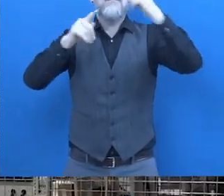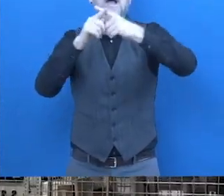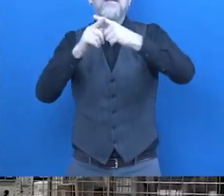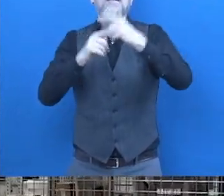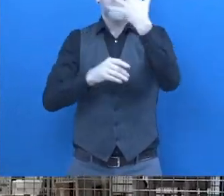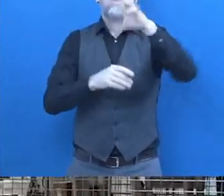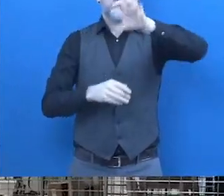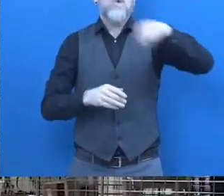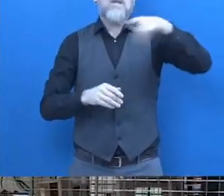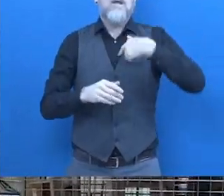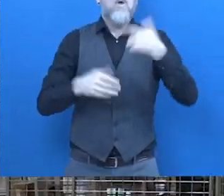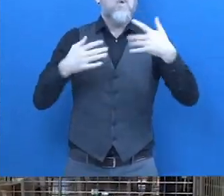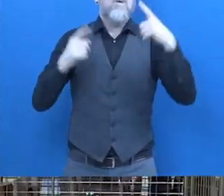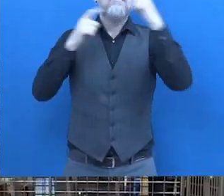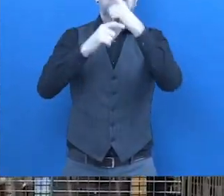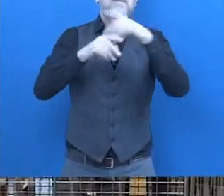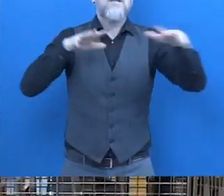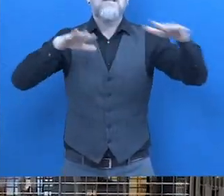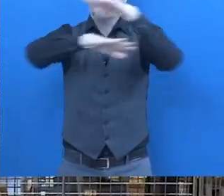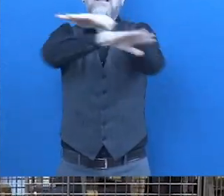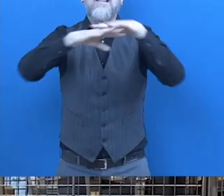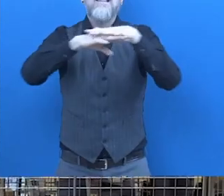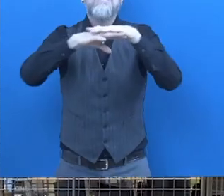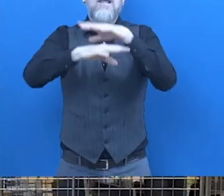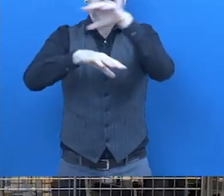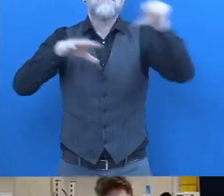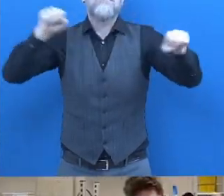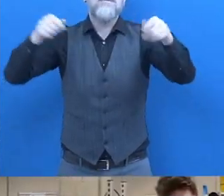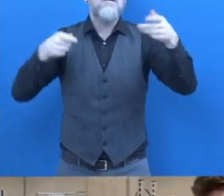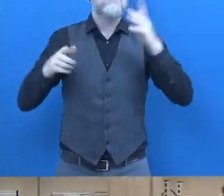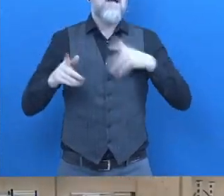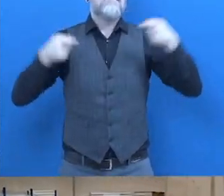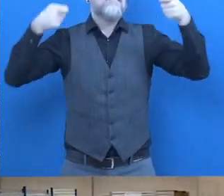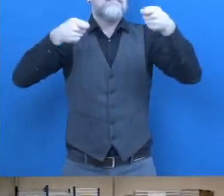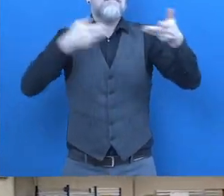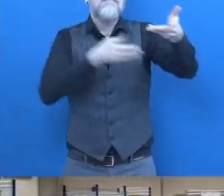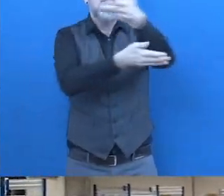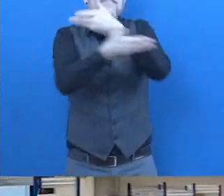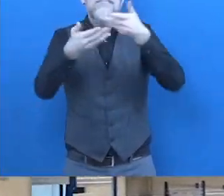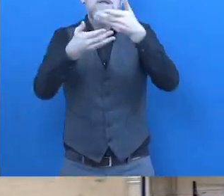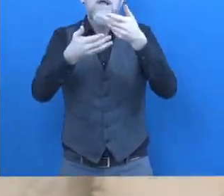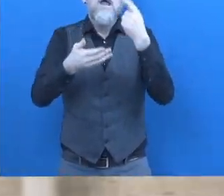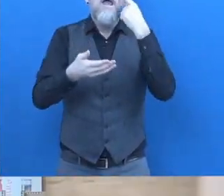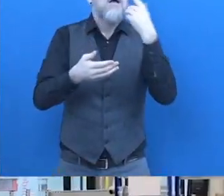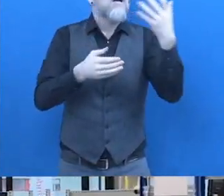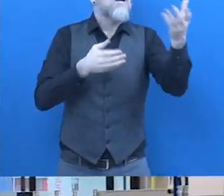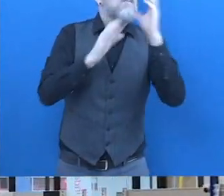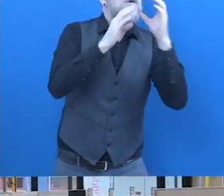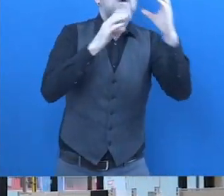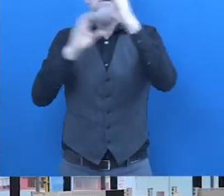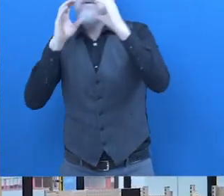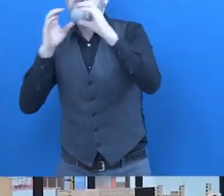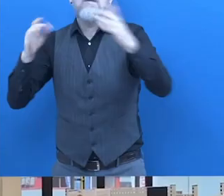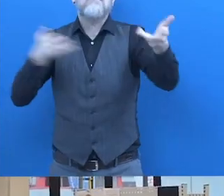locations in five countries and to integrate them. That is why we are increasingly investing in training